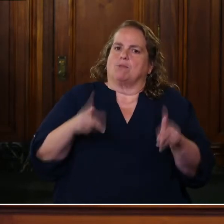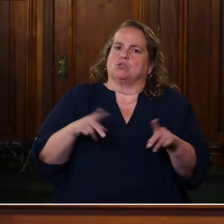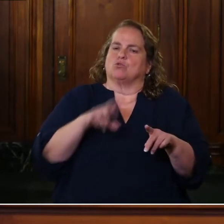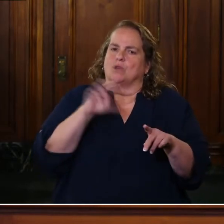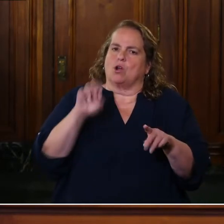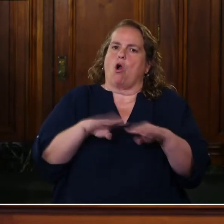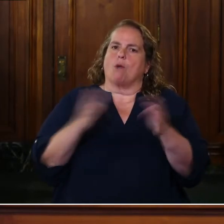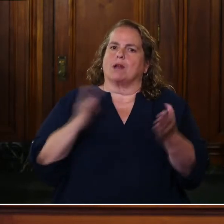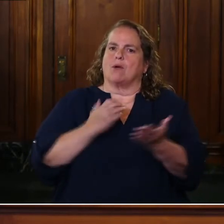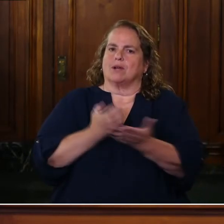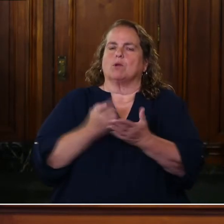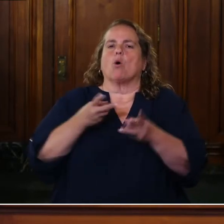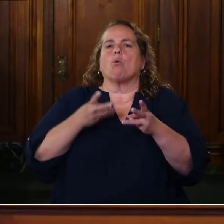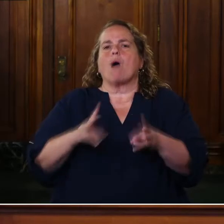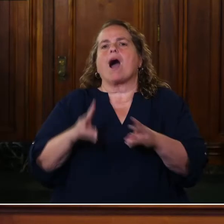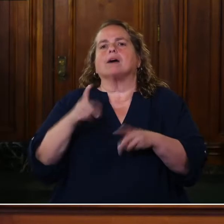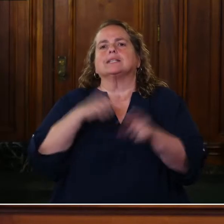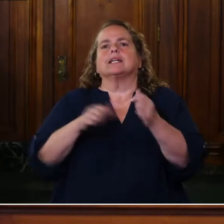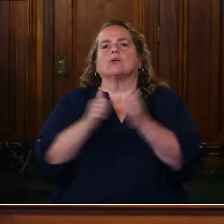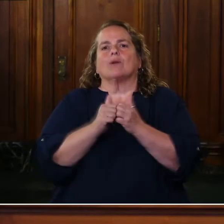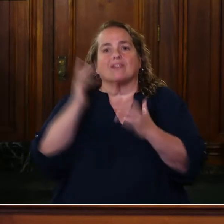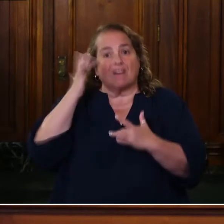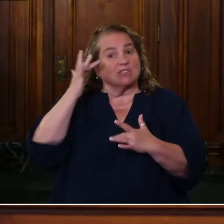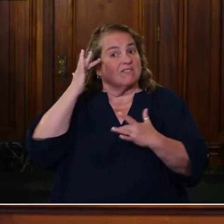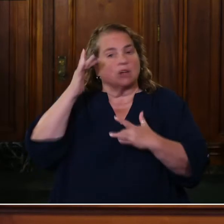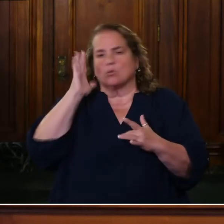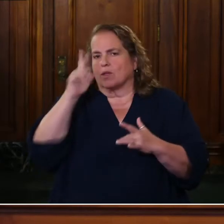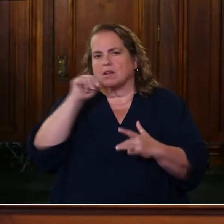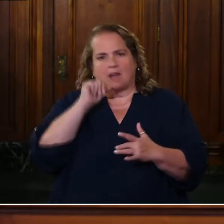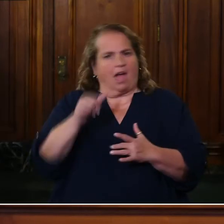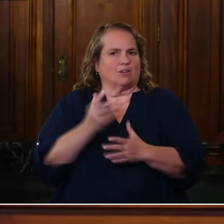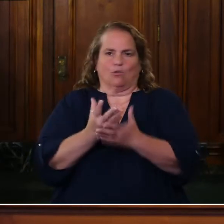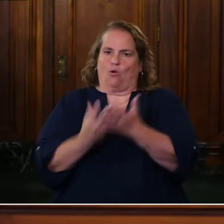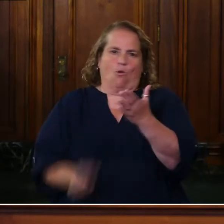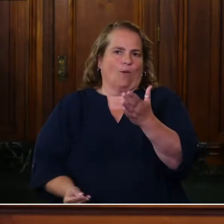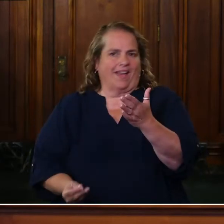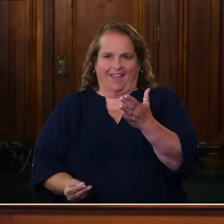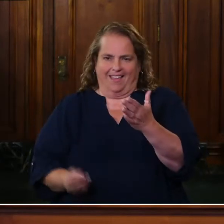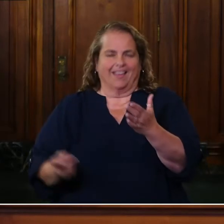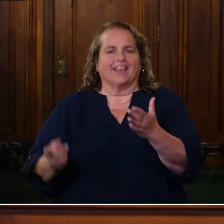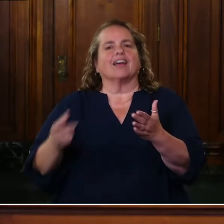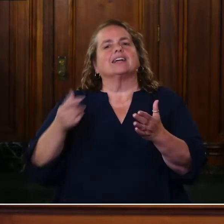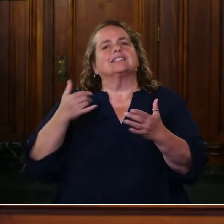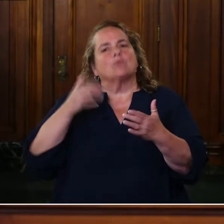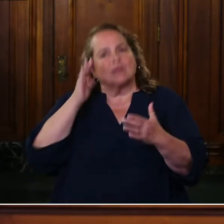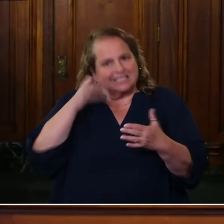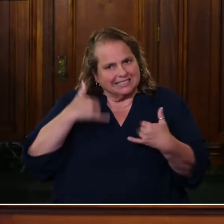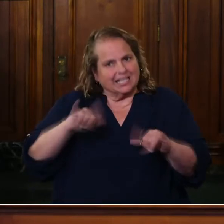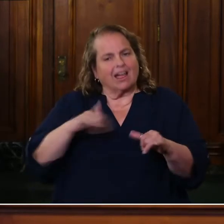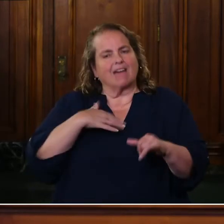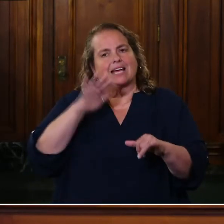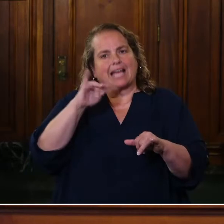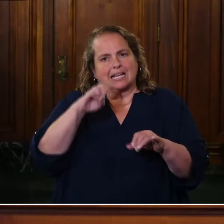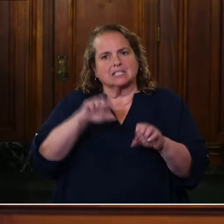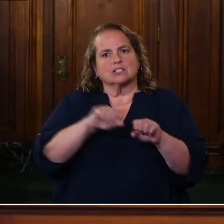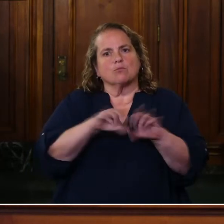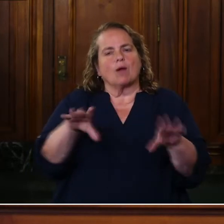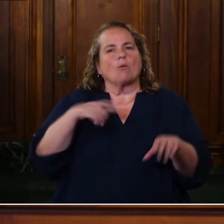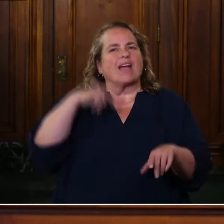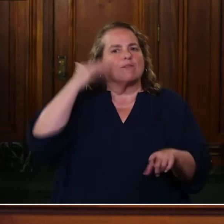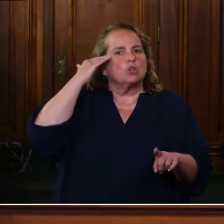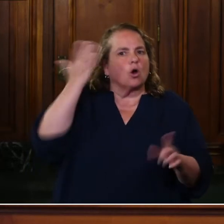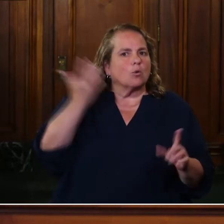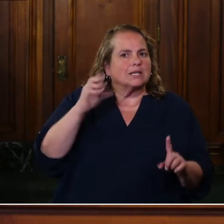while dealing with this virus. The virus doesn't go away, so there are going to be cases that spread throughout us. Let's make sure we know the